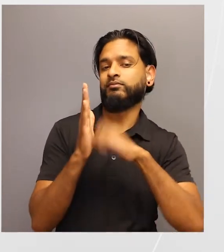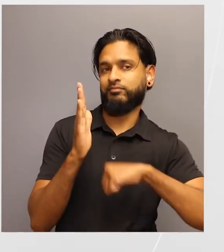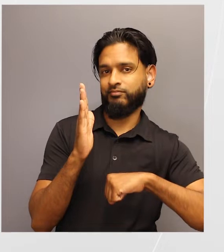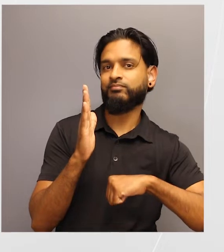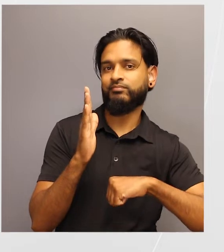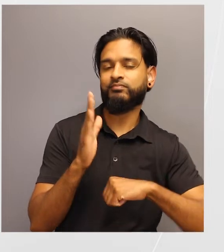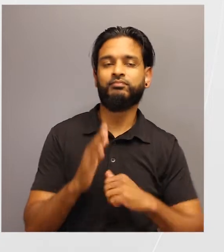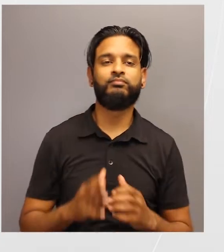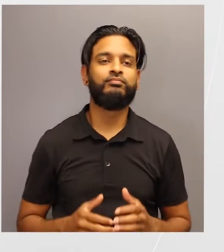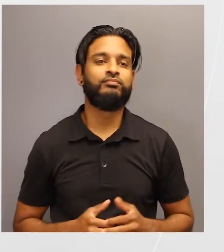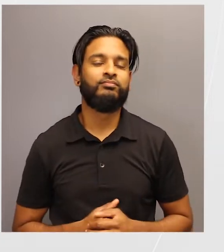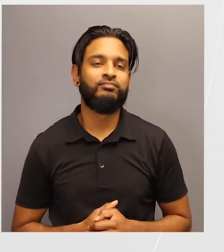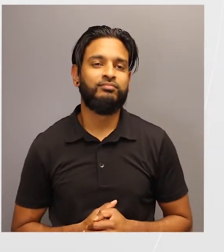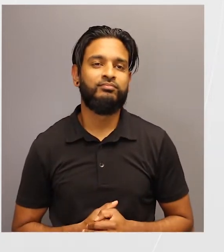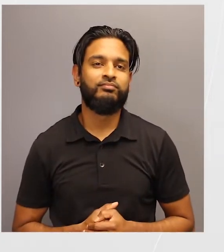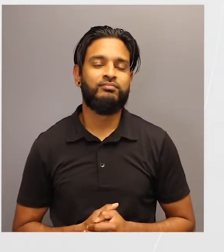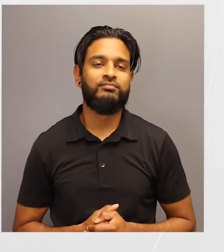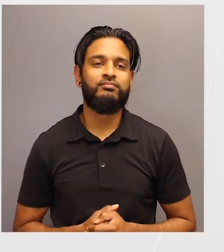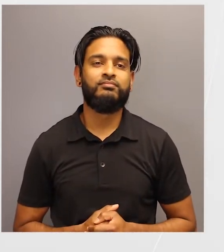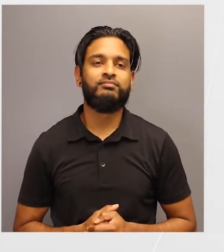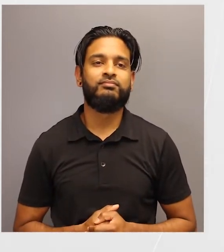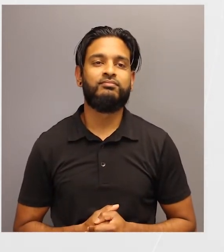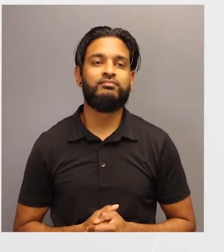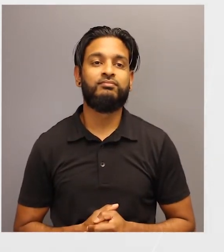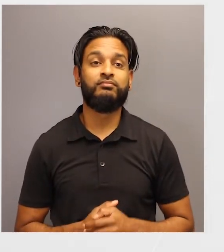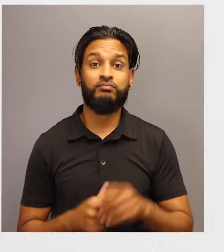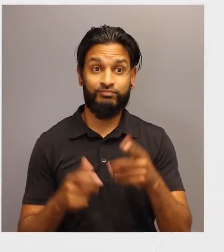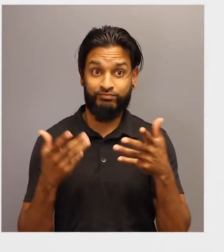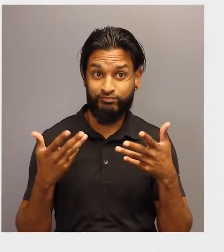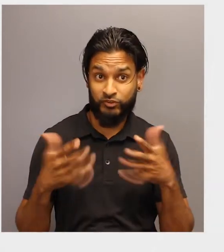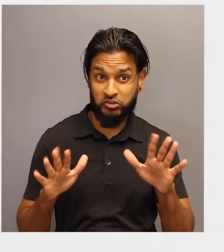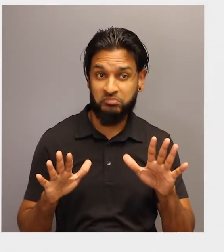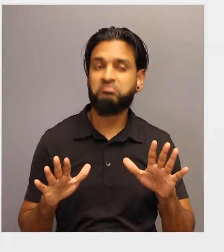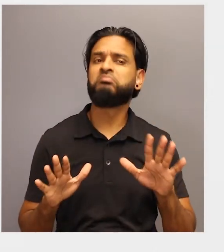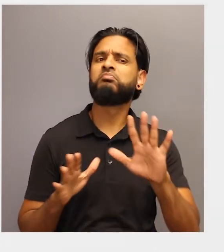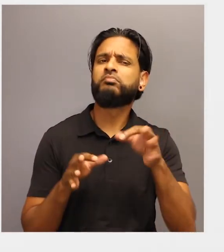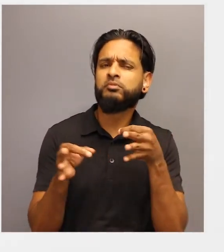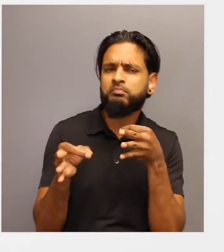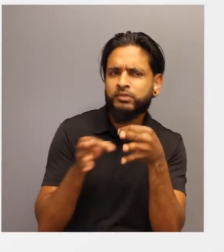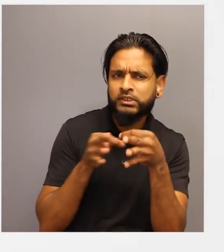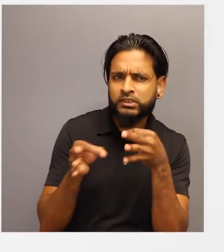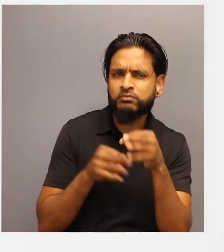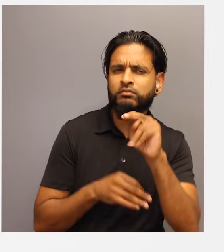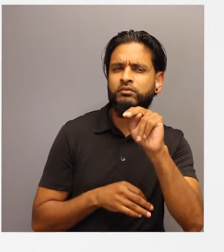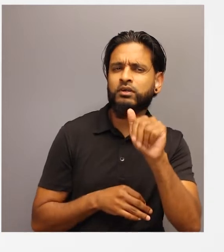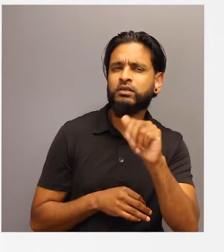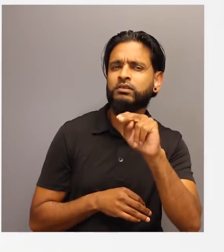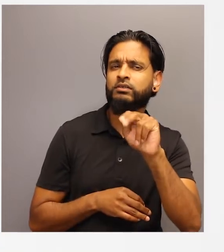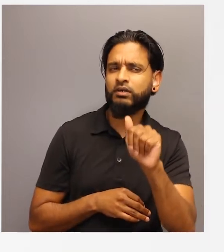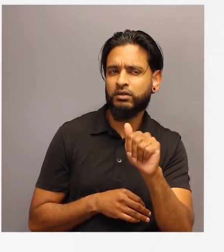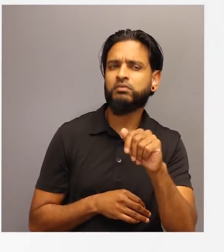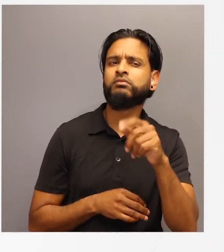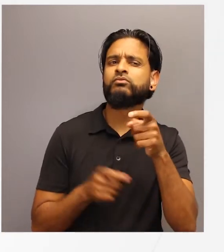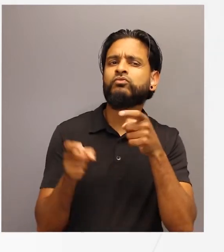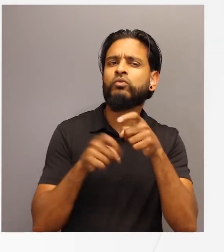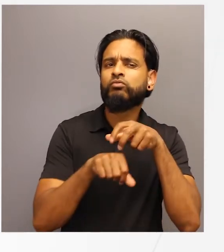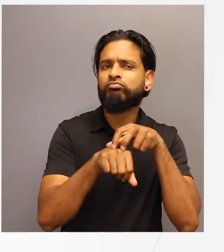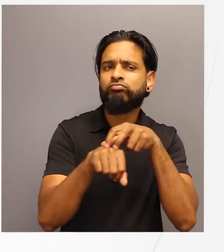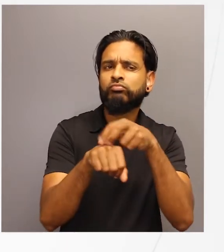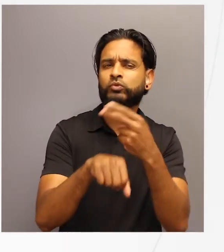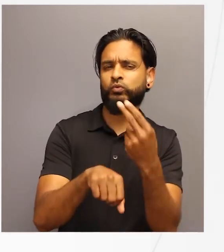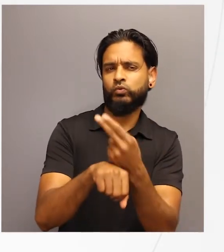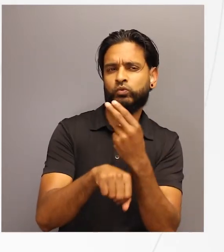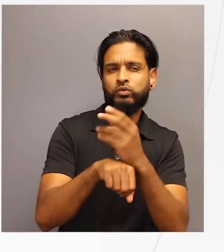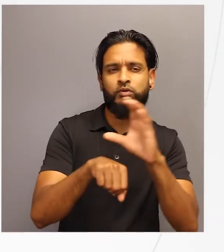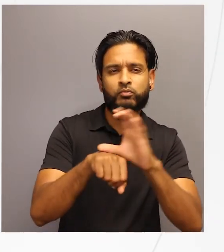sample. Upon completion, relate it back to how NASA has to control their rovers using computer programs just like